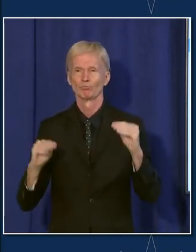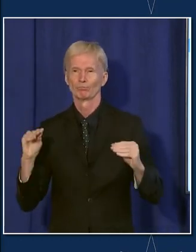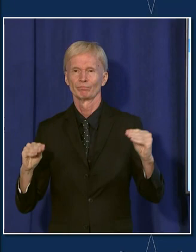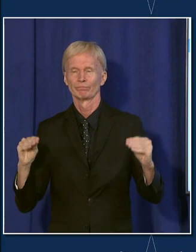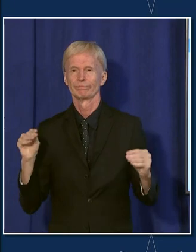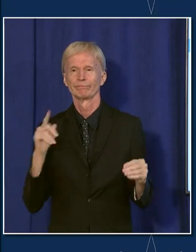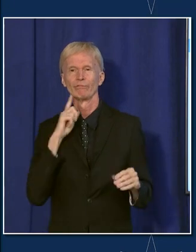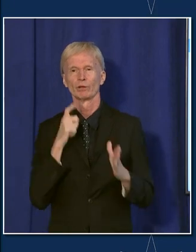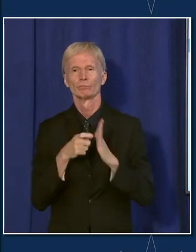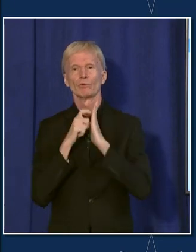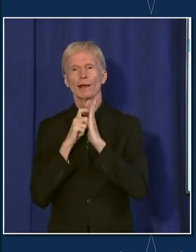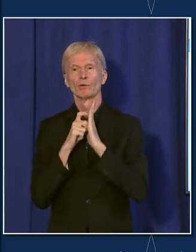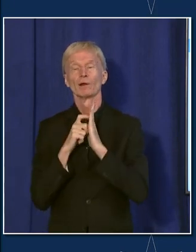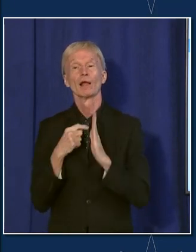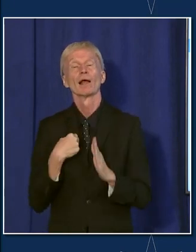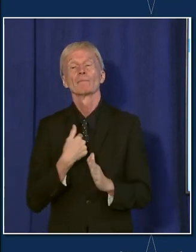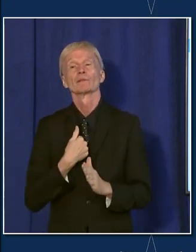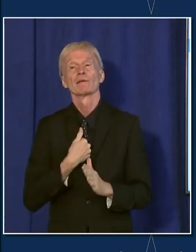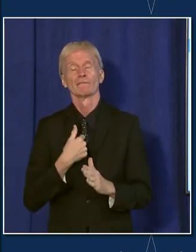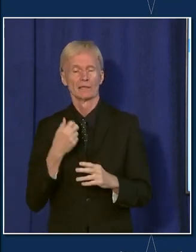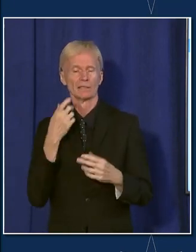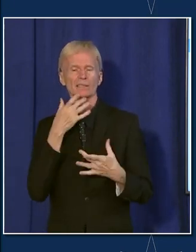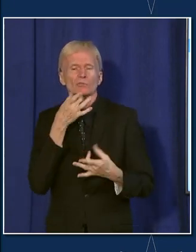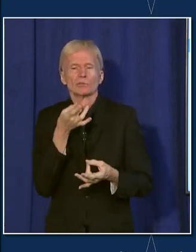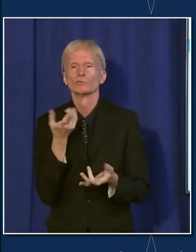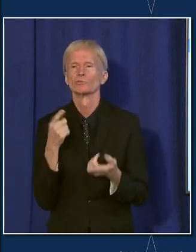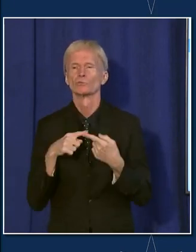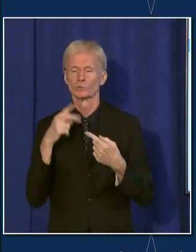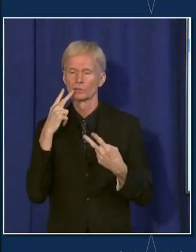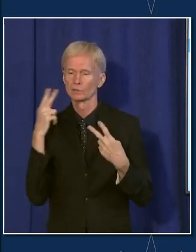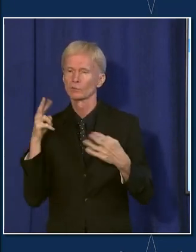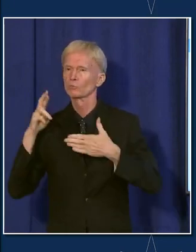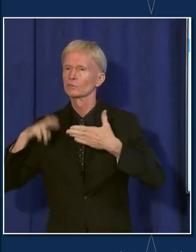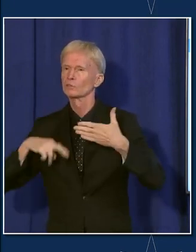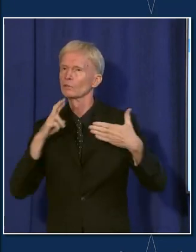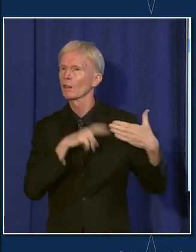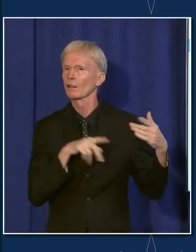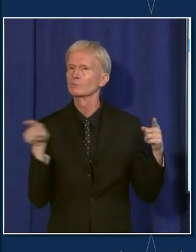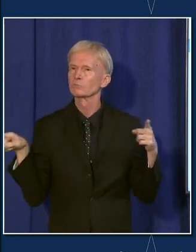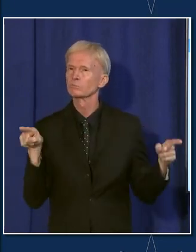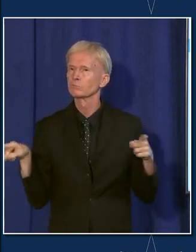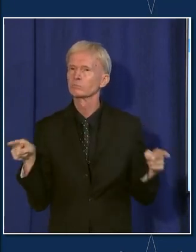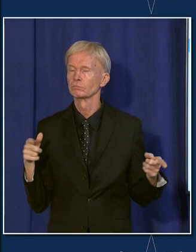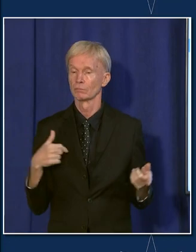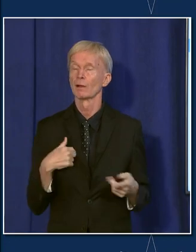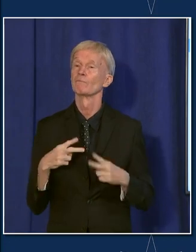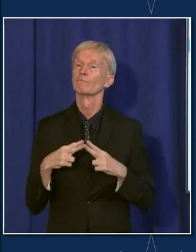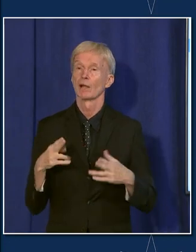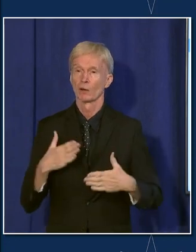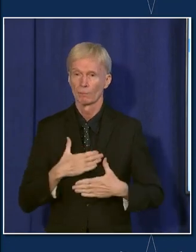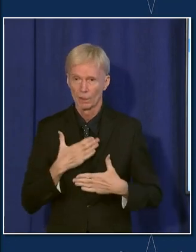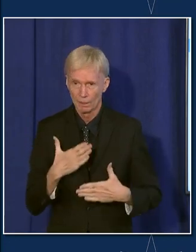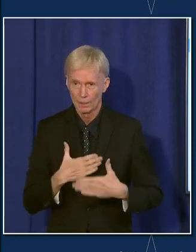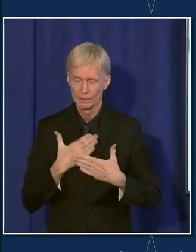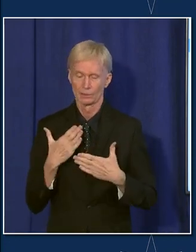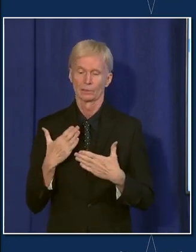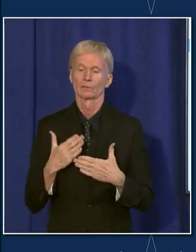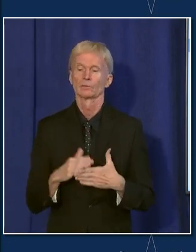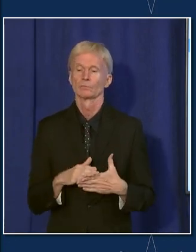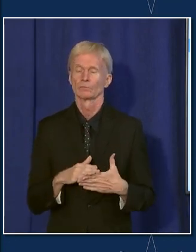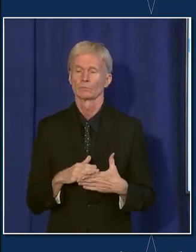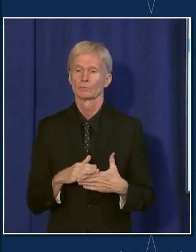And I'm actually very interested to see what kind of impact that has. And I am very pleased with